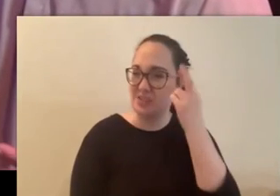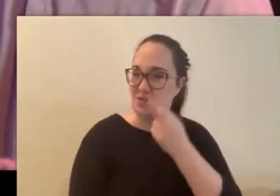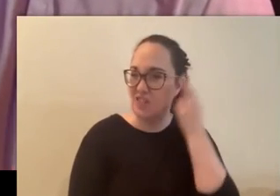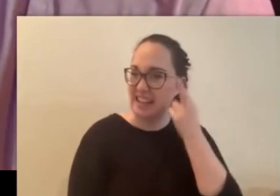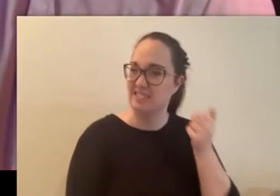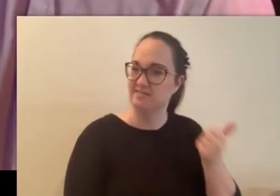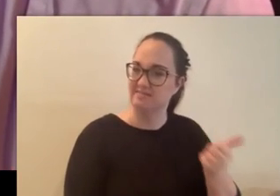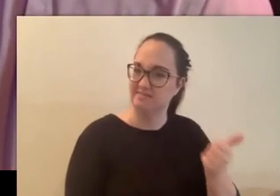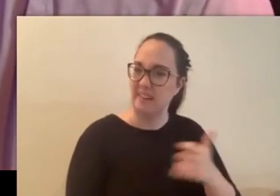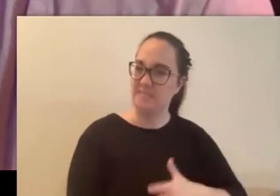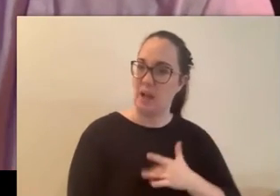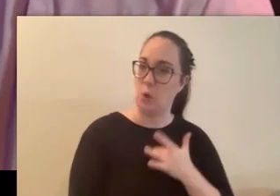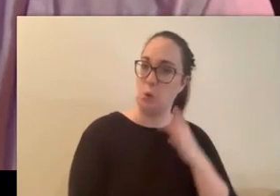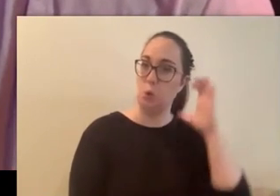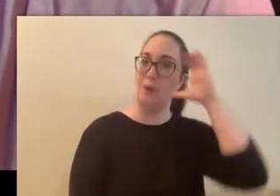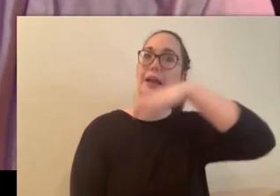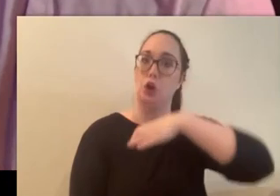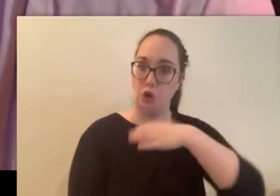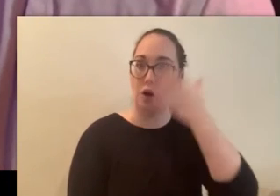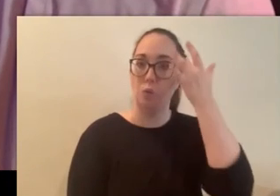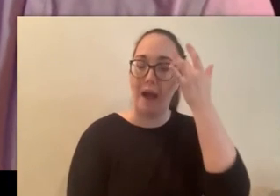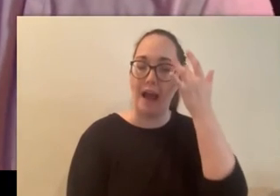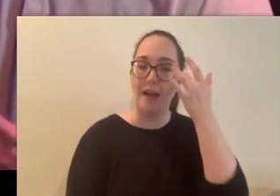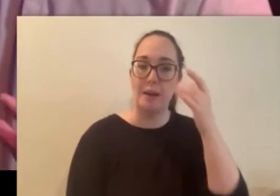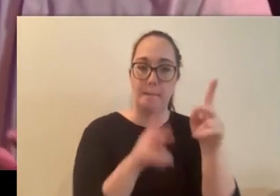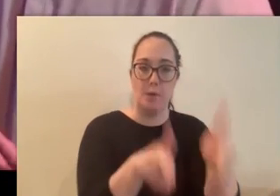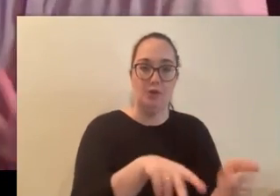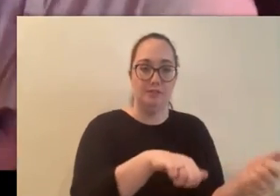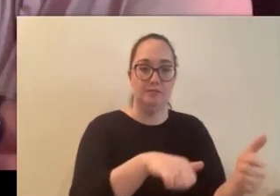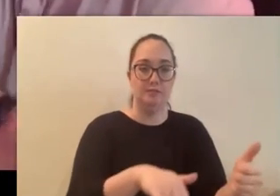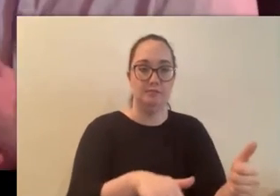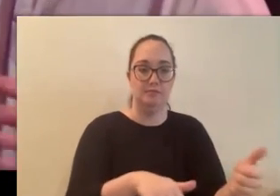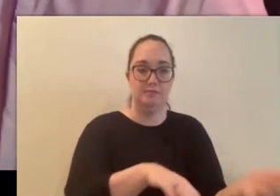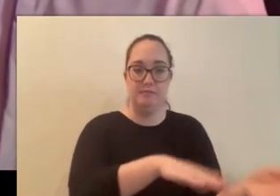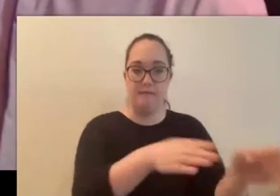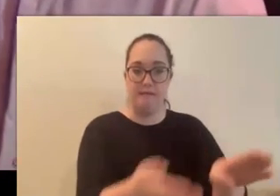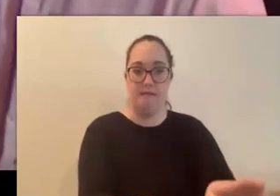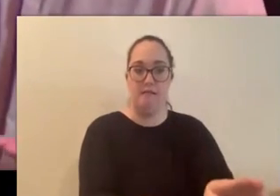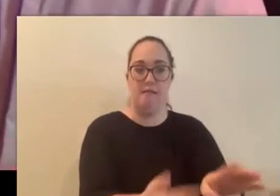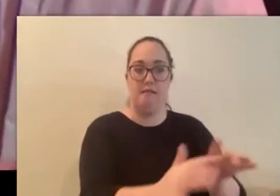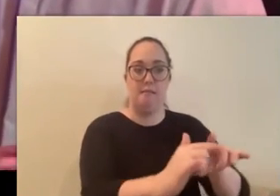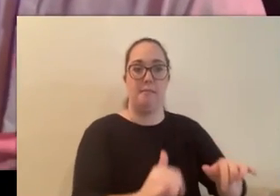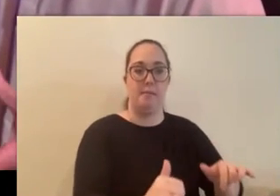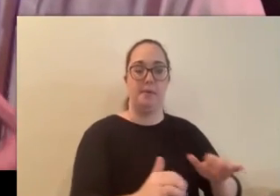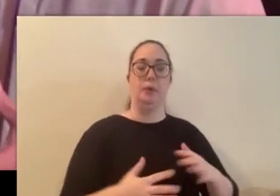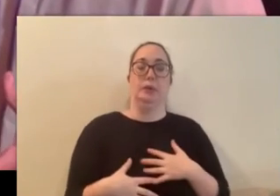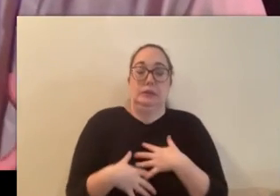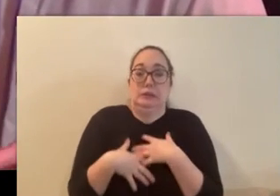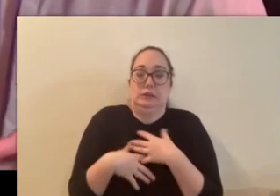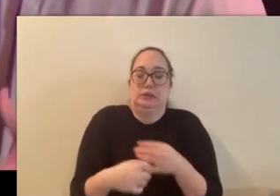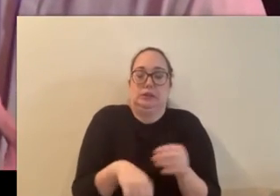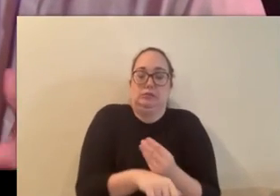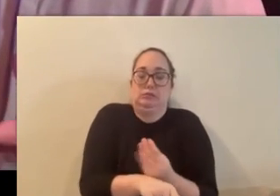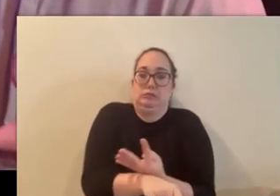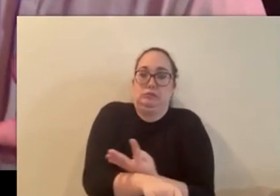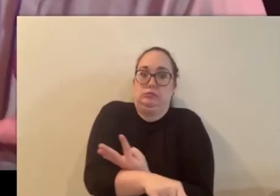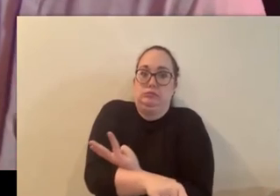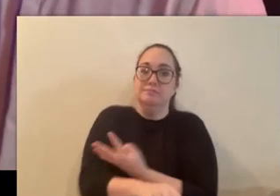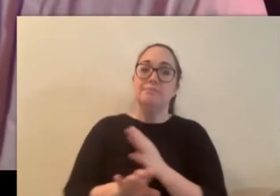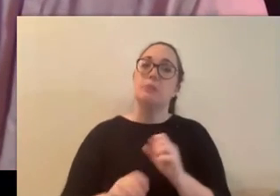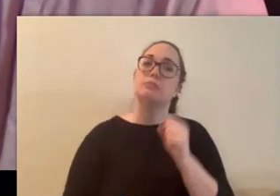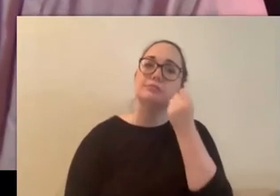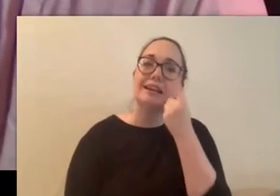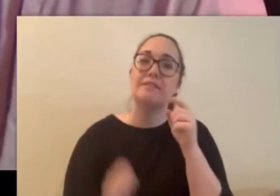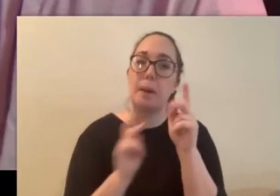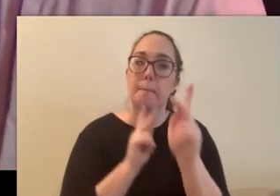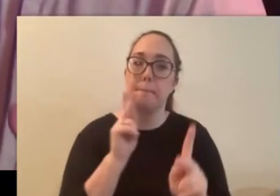there it was eerie because somebody's life just left like that like oh god that gave me goosebumps there because like the idea like if that if a person's if